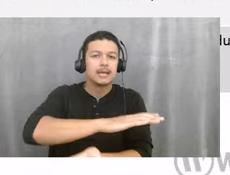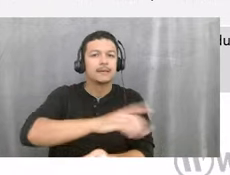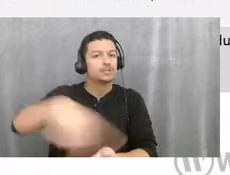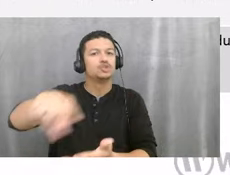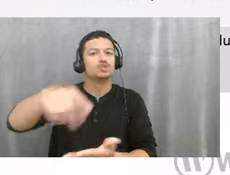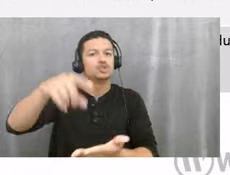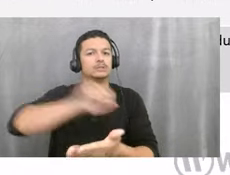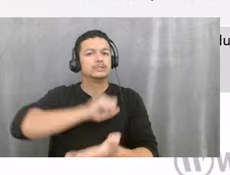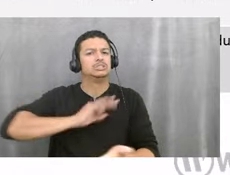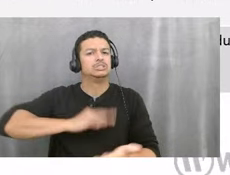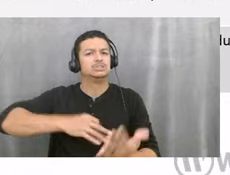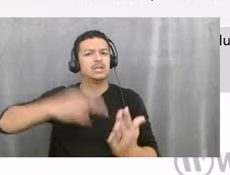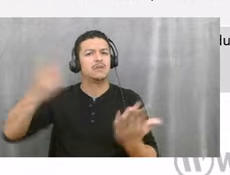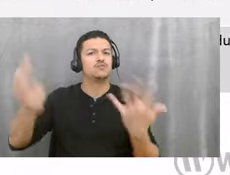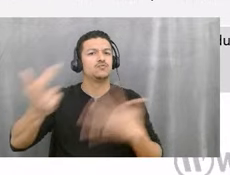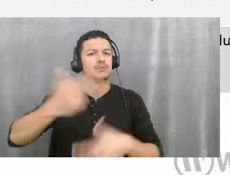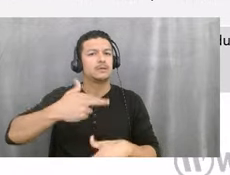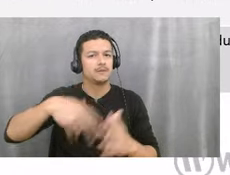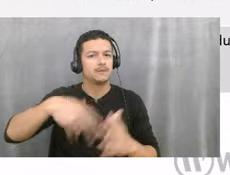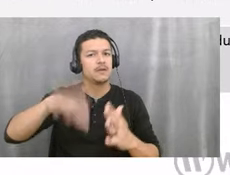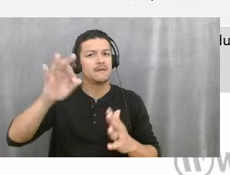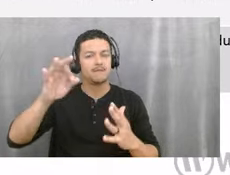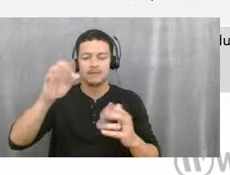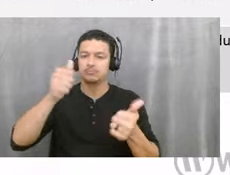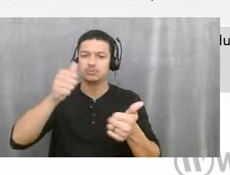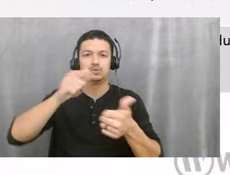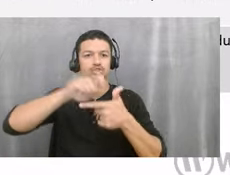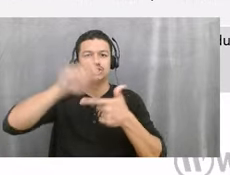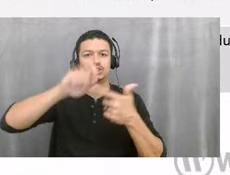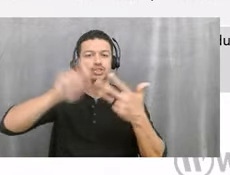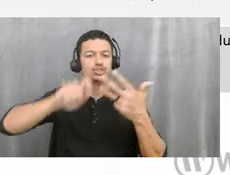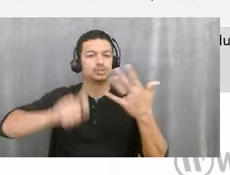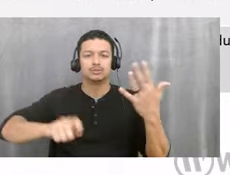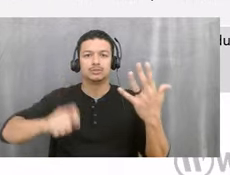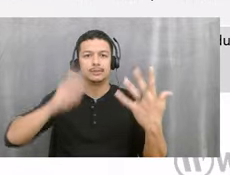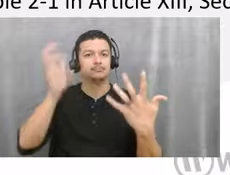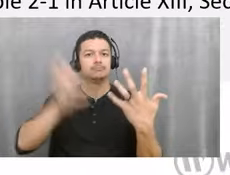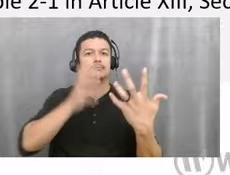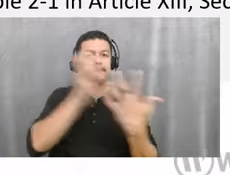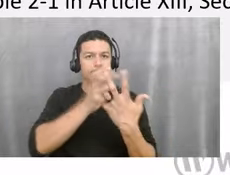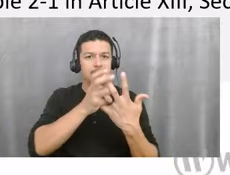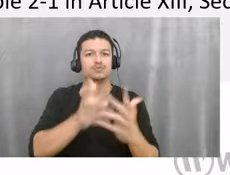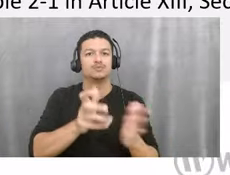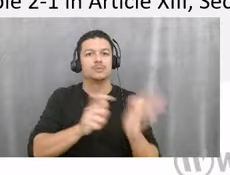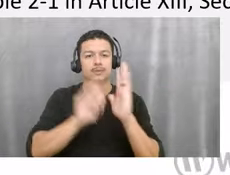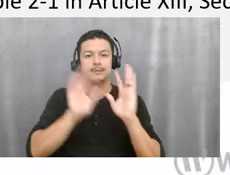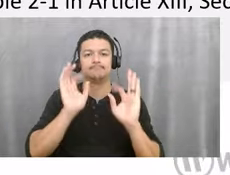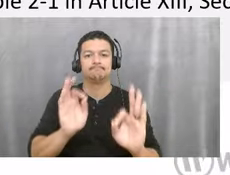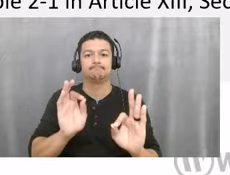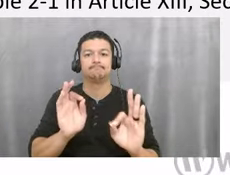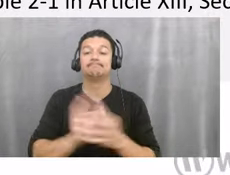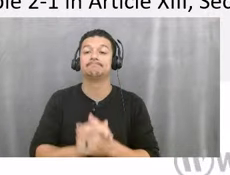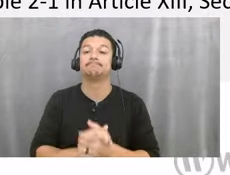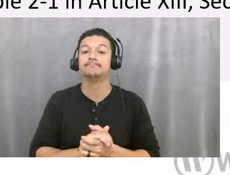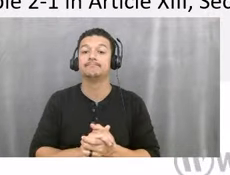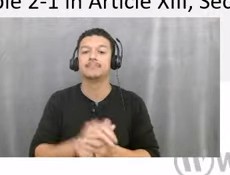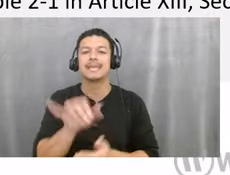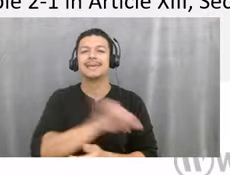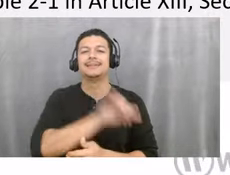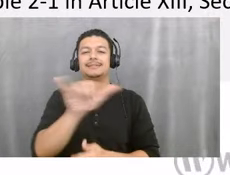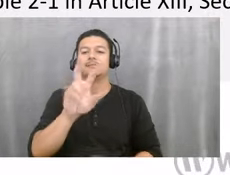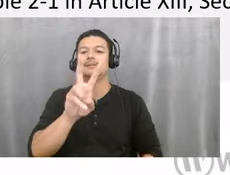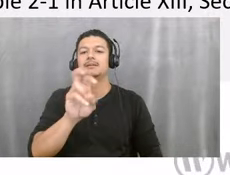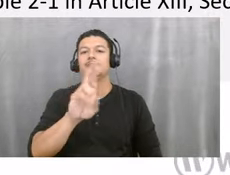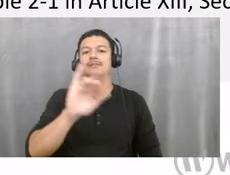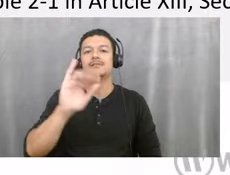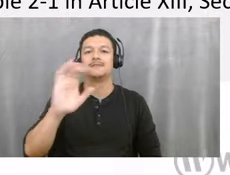um, and found that we've made all the rezoning compliance, uh, criteria. Same thing for the variants. There's six criteria